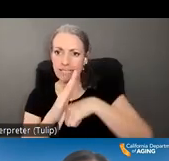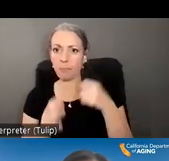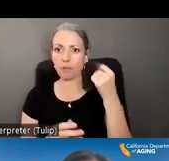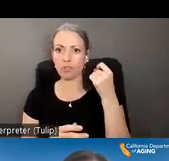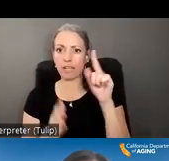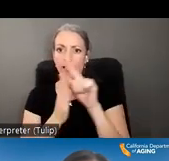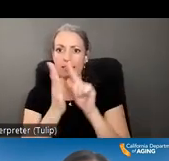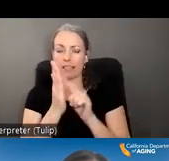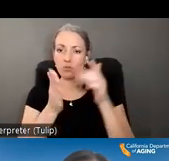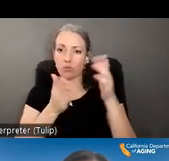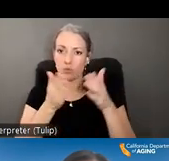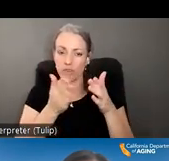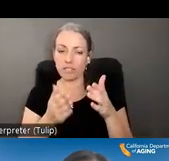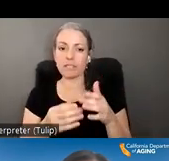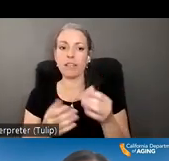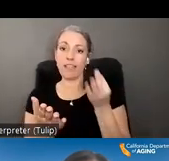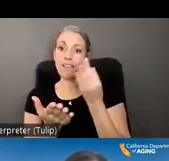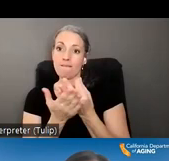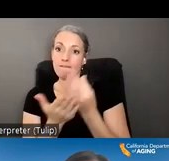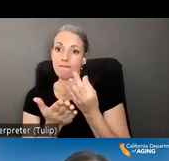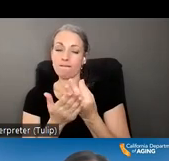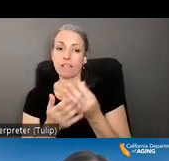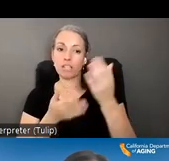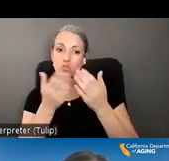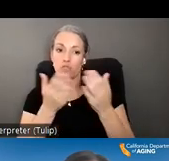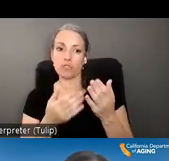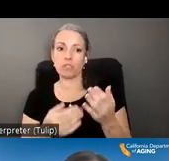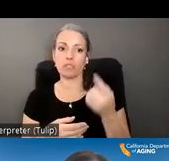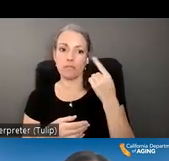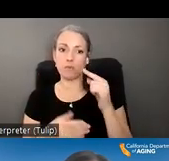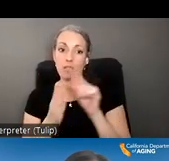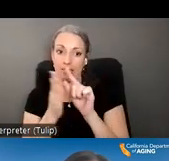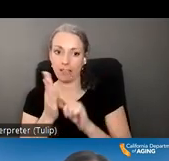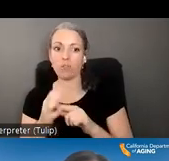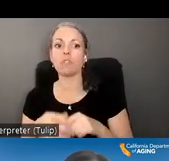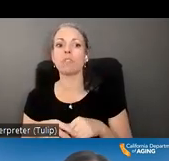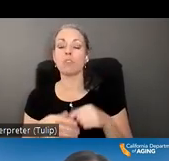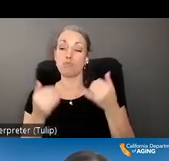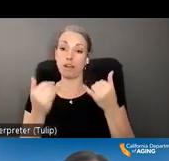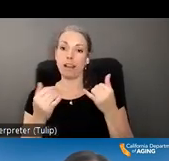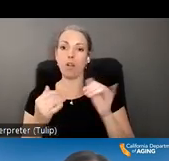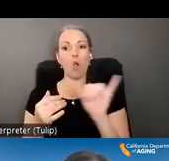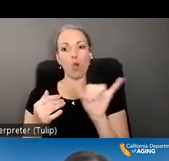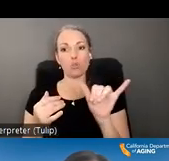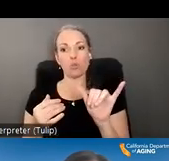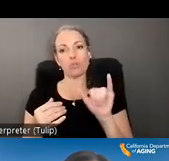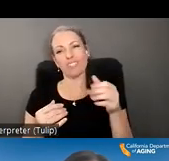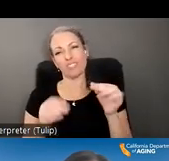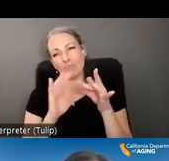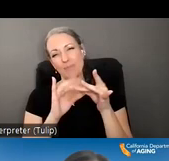and funding sources and limitations for legal services um right now and then also like jim mentioned